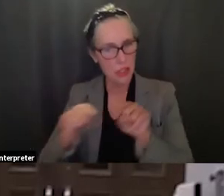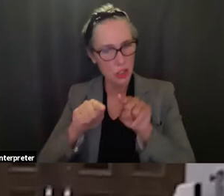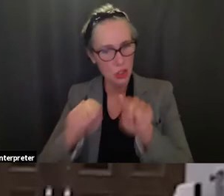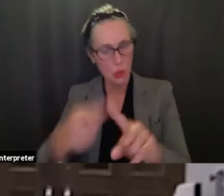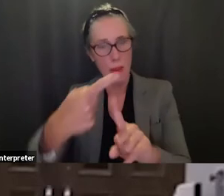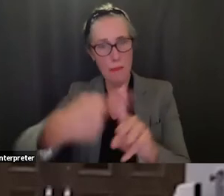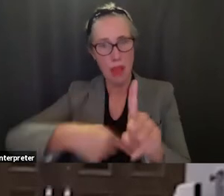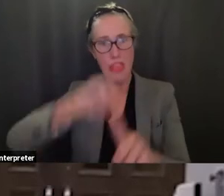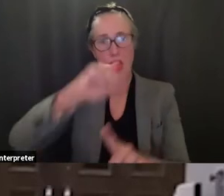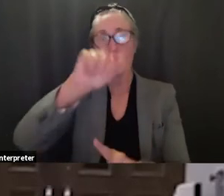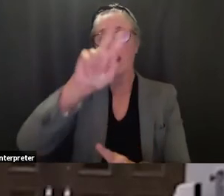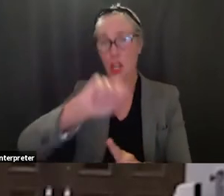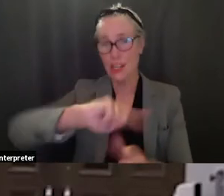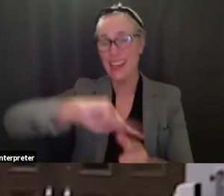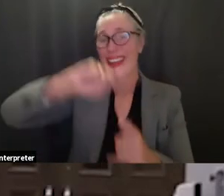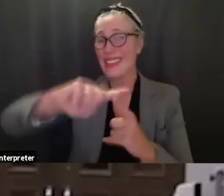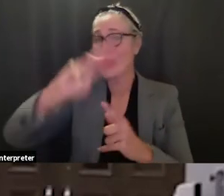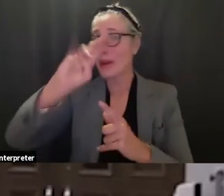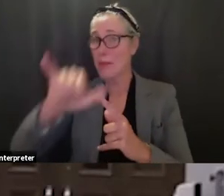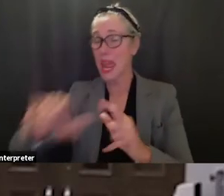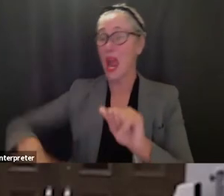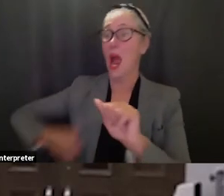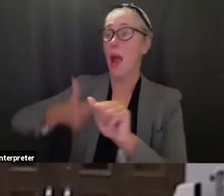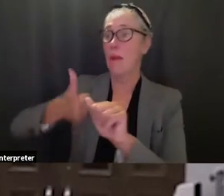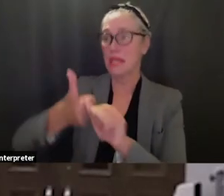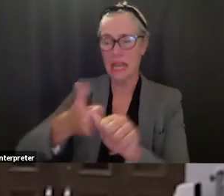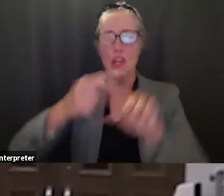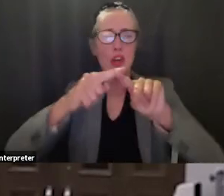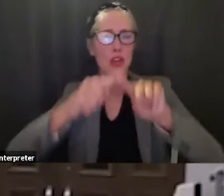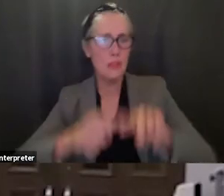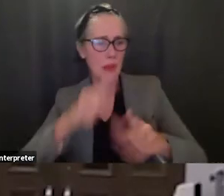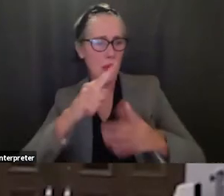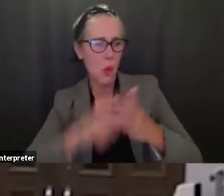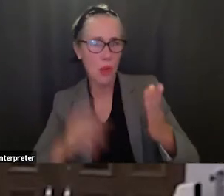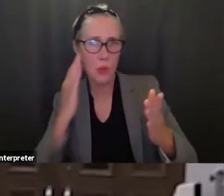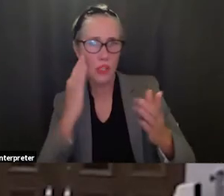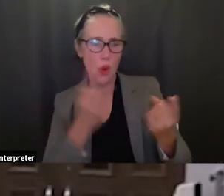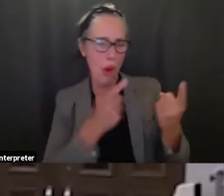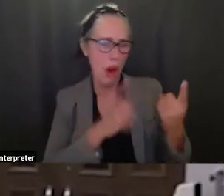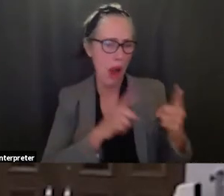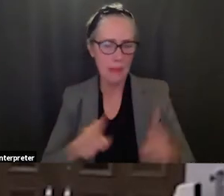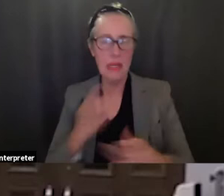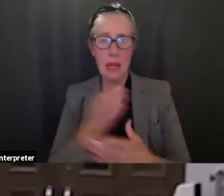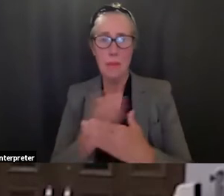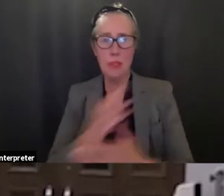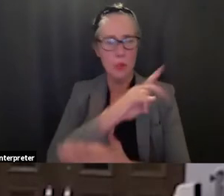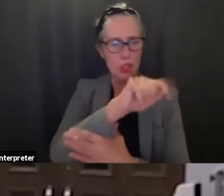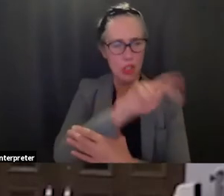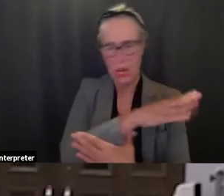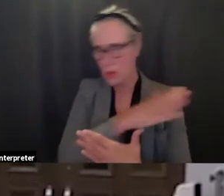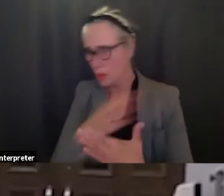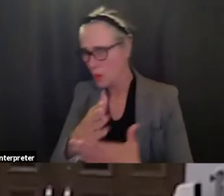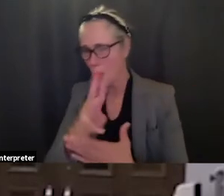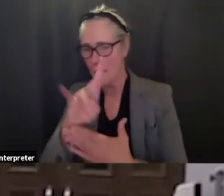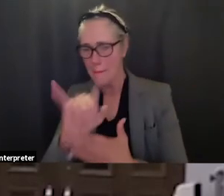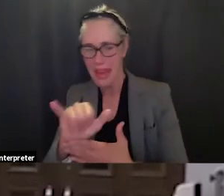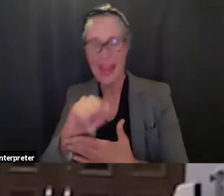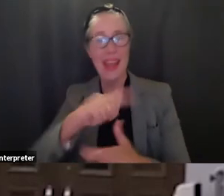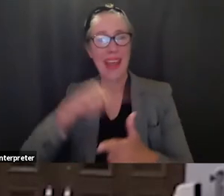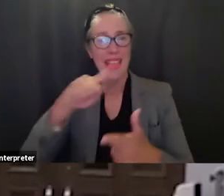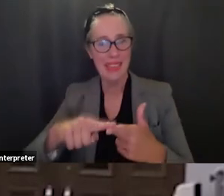updated again in may based on any things that we know that have come up between january and may and then it's finally